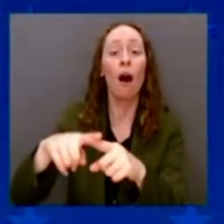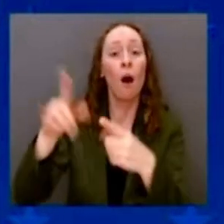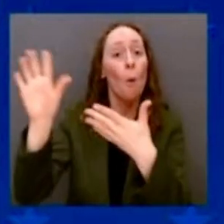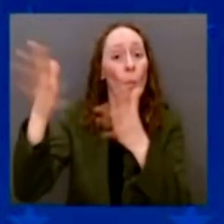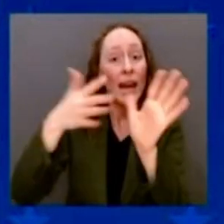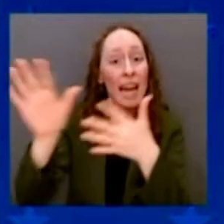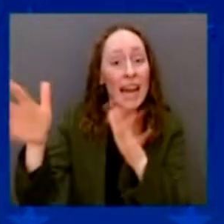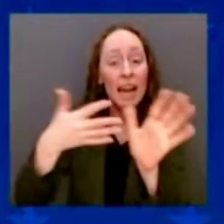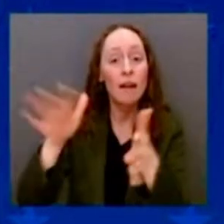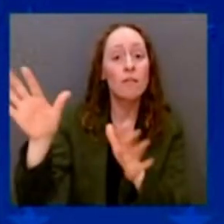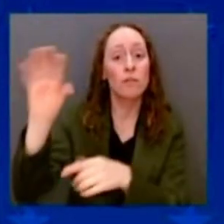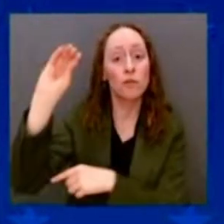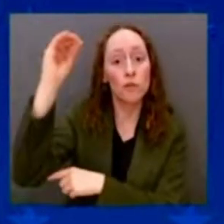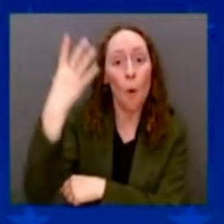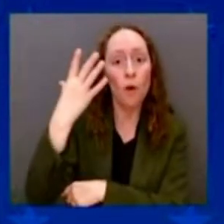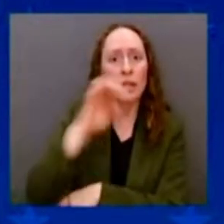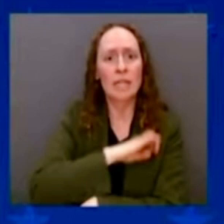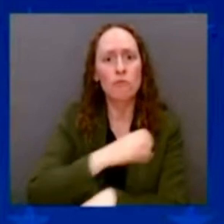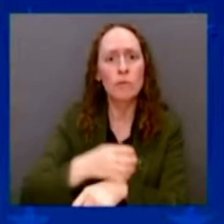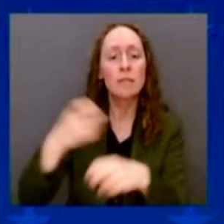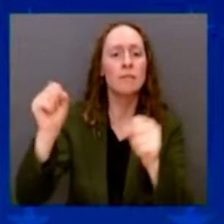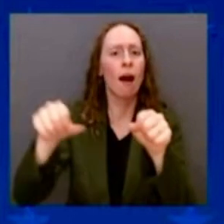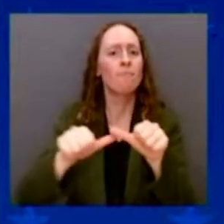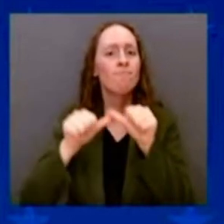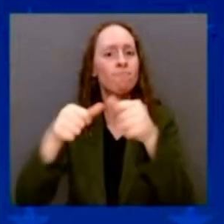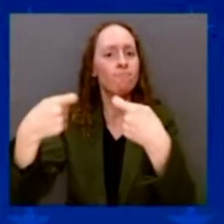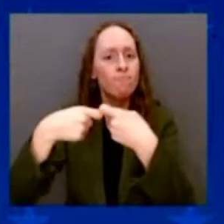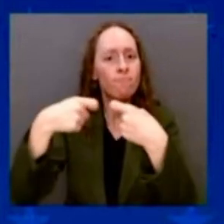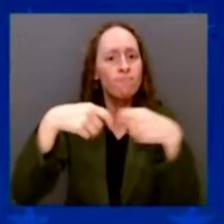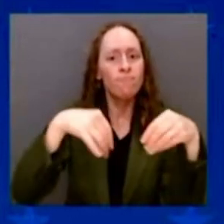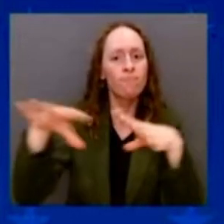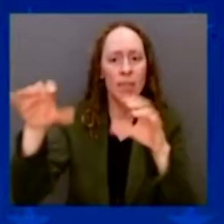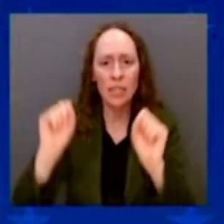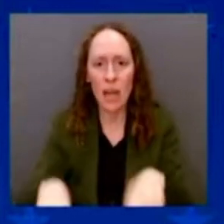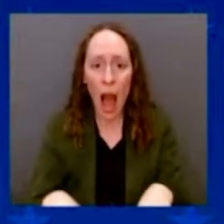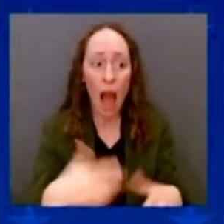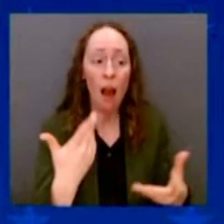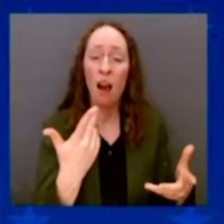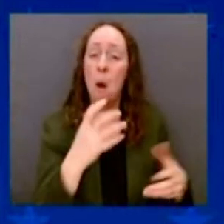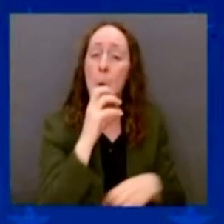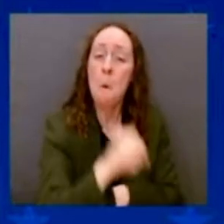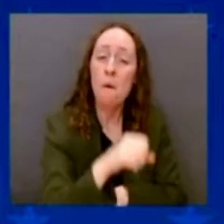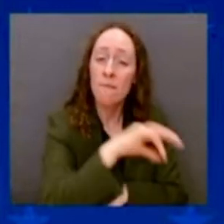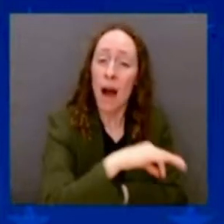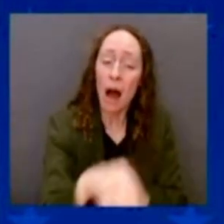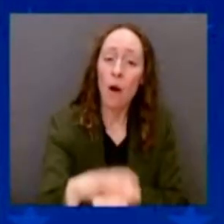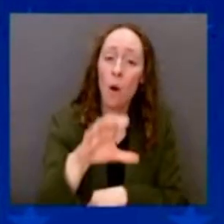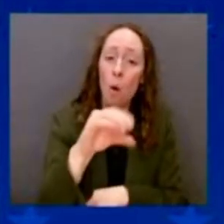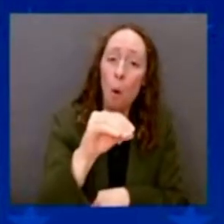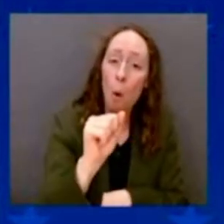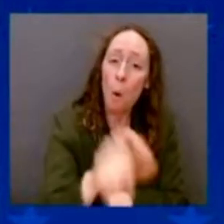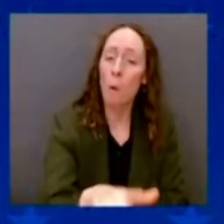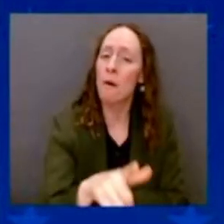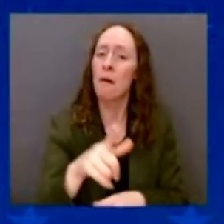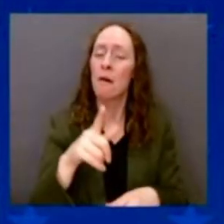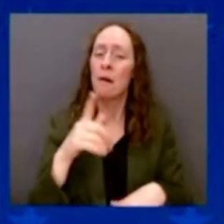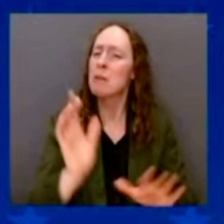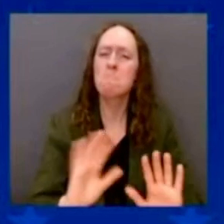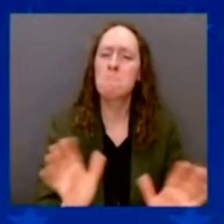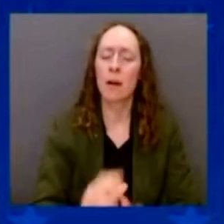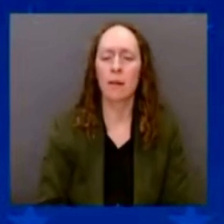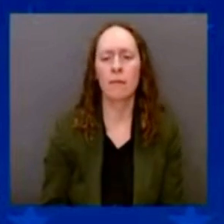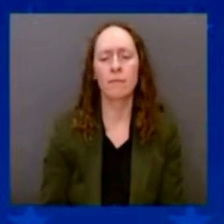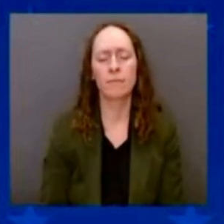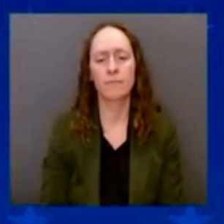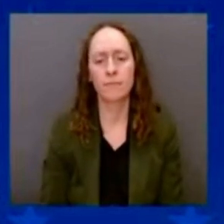from Scranton. Okay? I'm not against coal, per se. A lot of people made a living on that way. But we're providing incentives